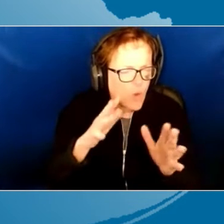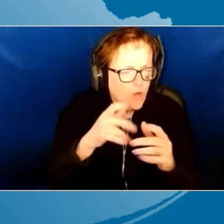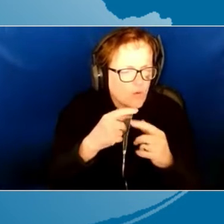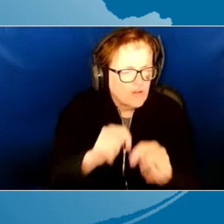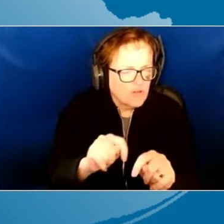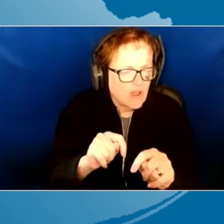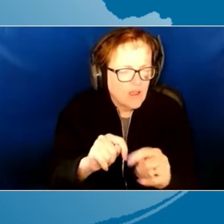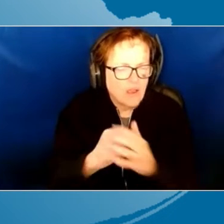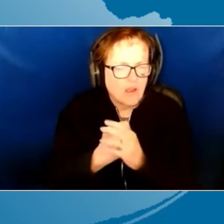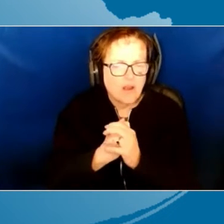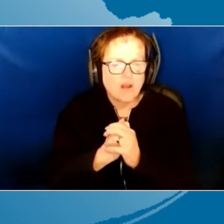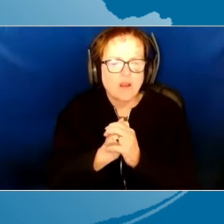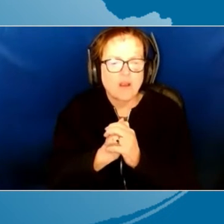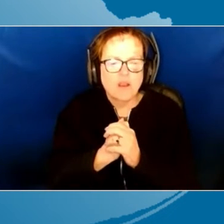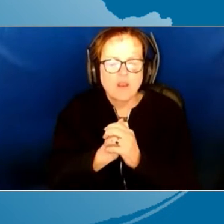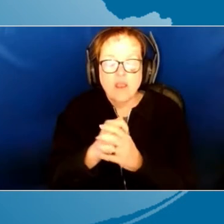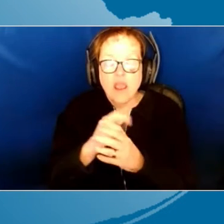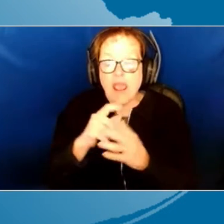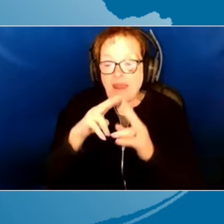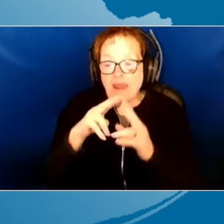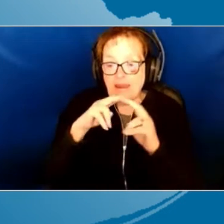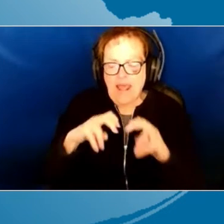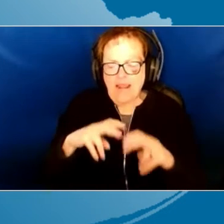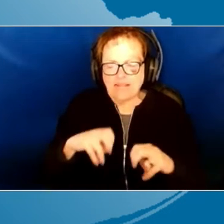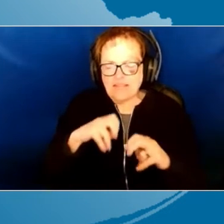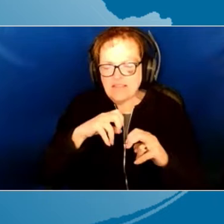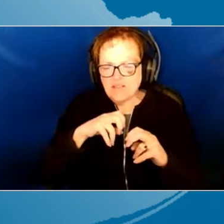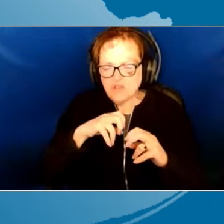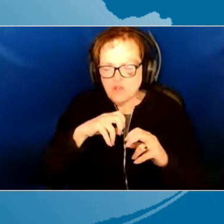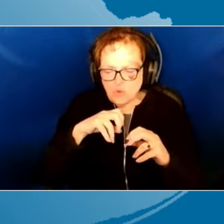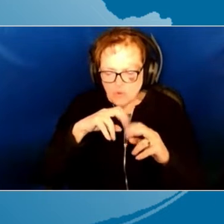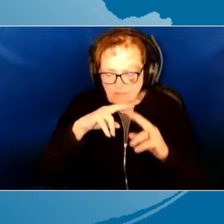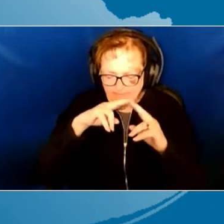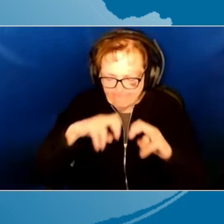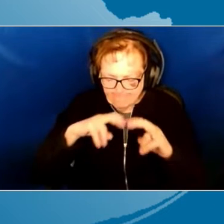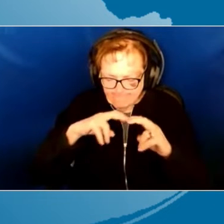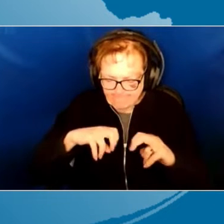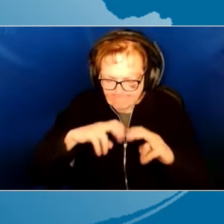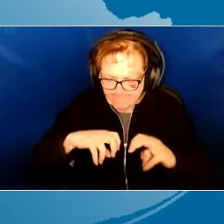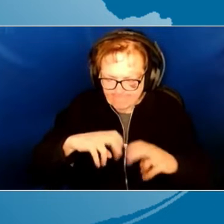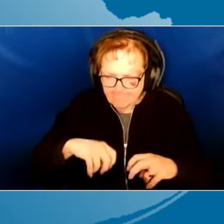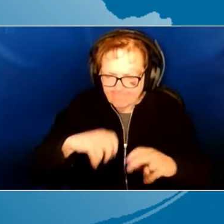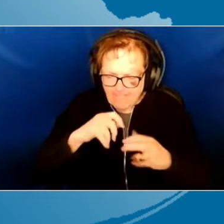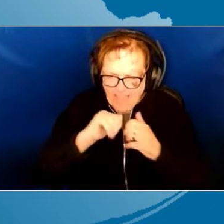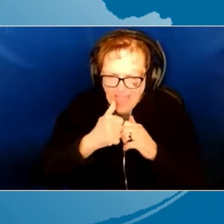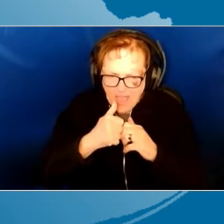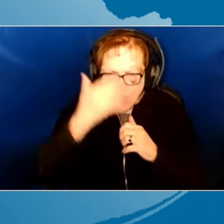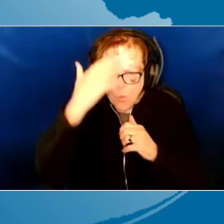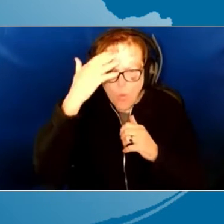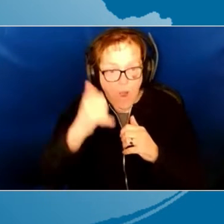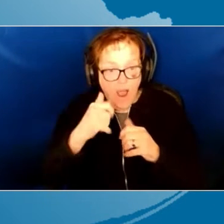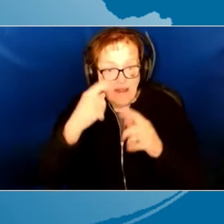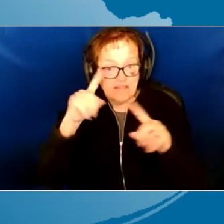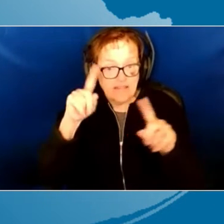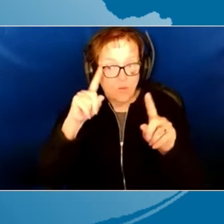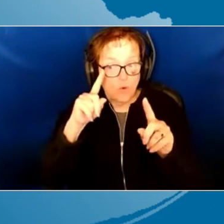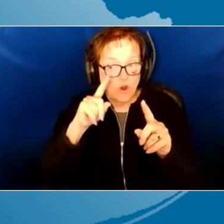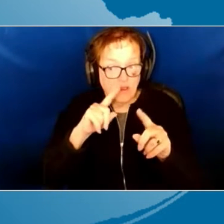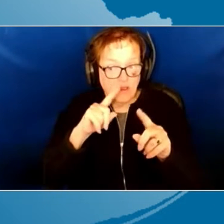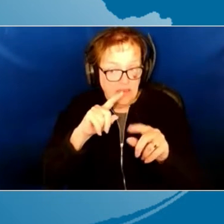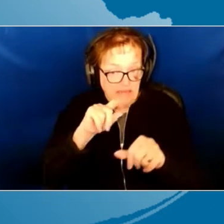analysis questions to dig a little deeper. Why do you think that's working? How well is that working?